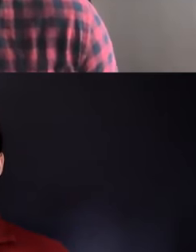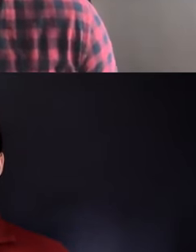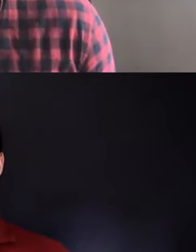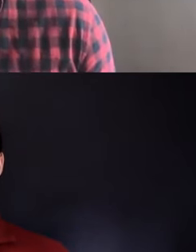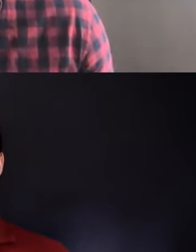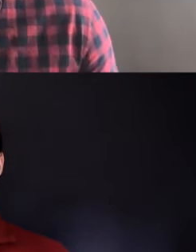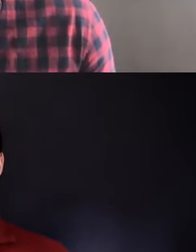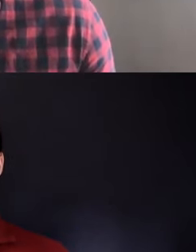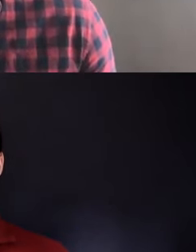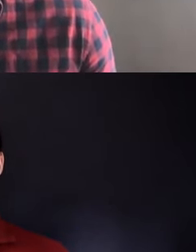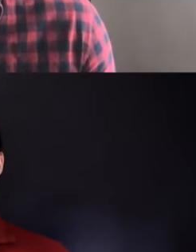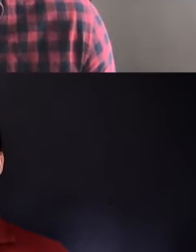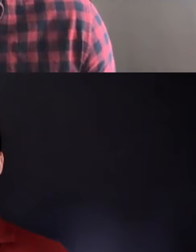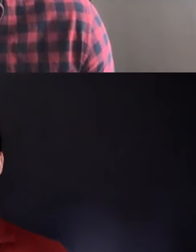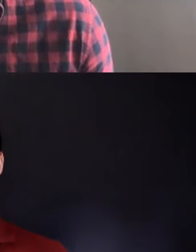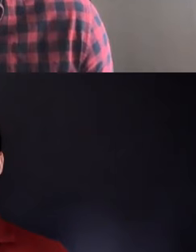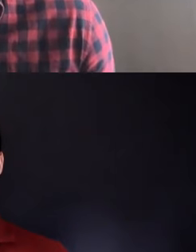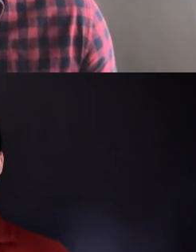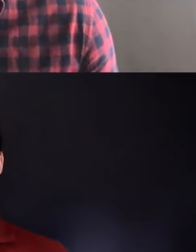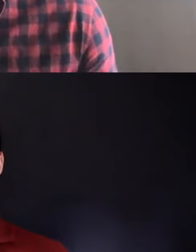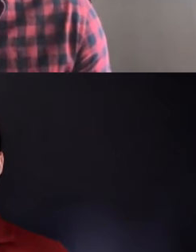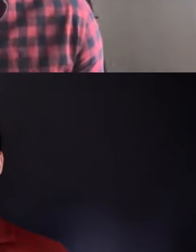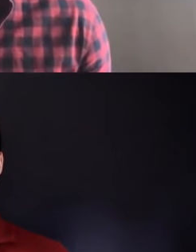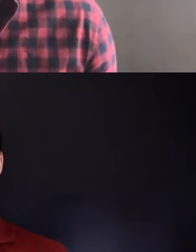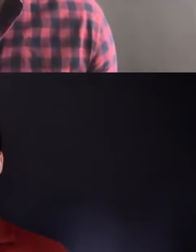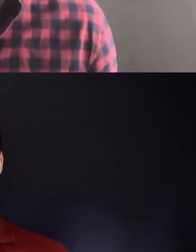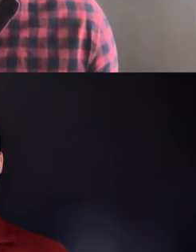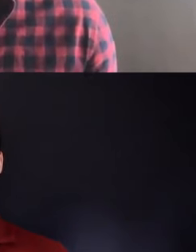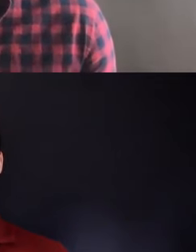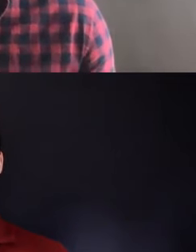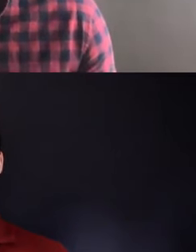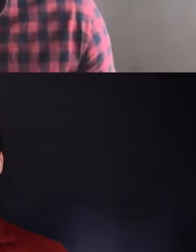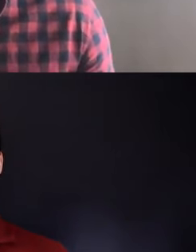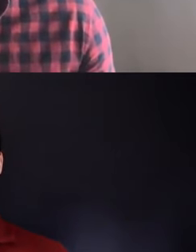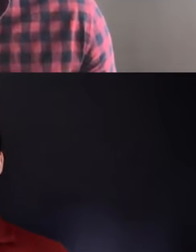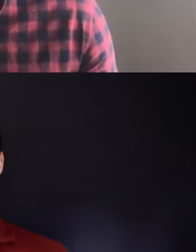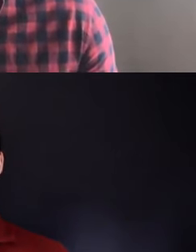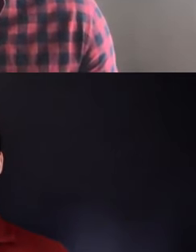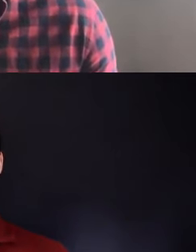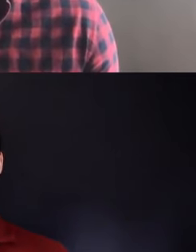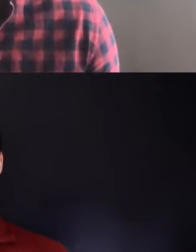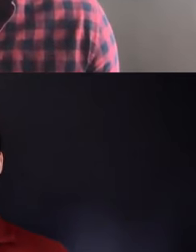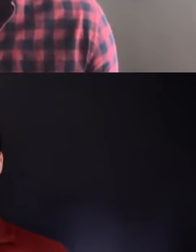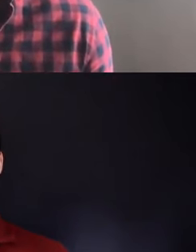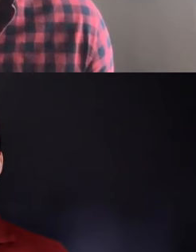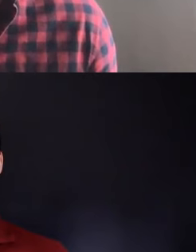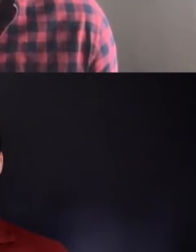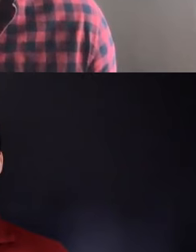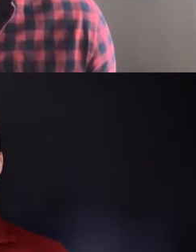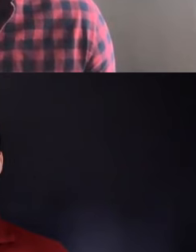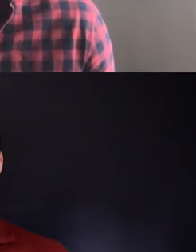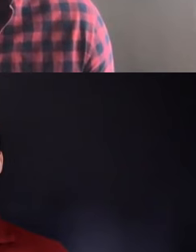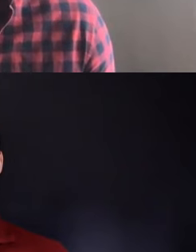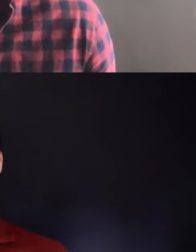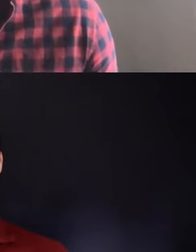funotactic restrictions in Bolivia and Aymara. Also recently, Gladys guest-managed the ACT Linguist Twitter account,